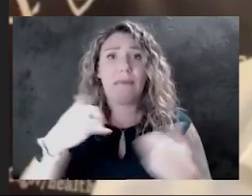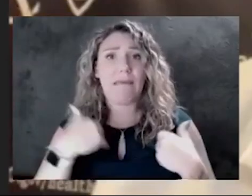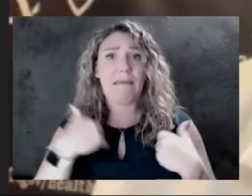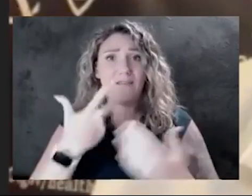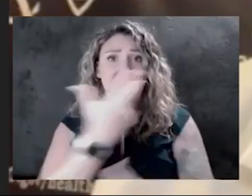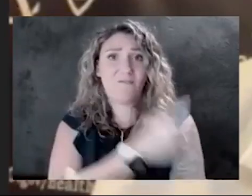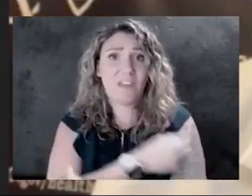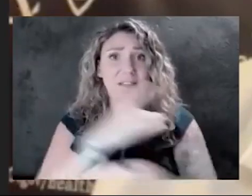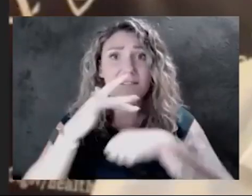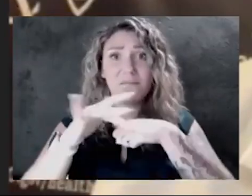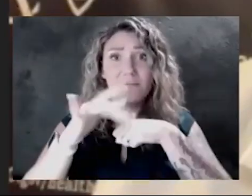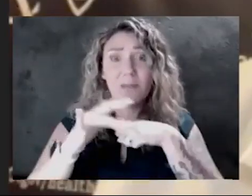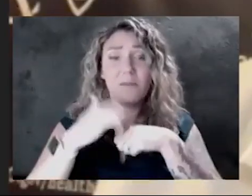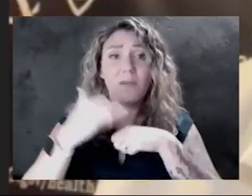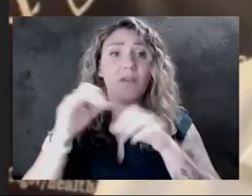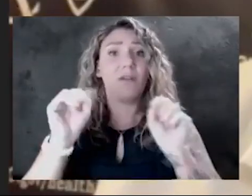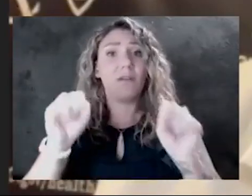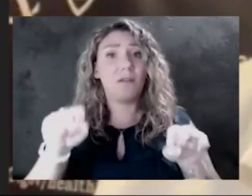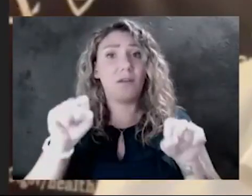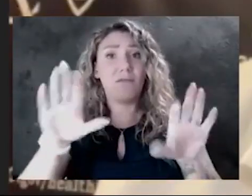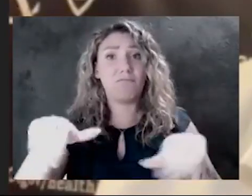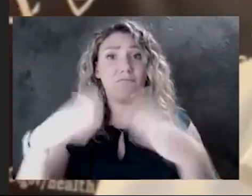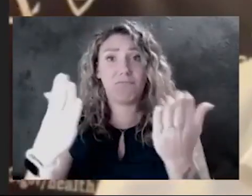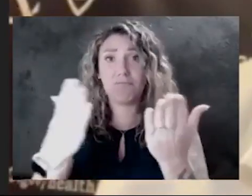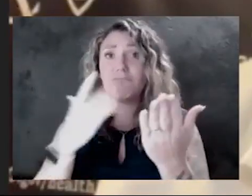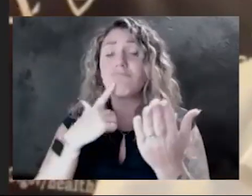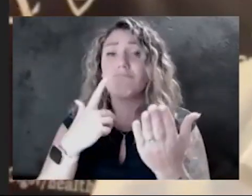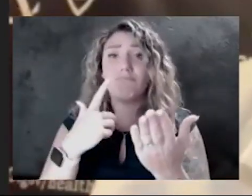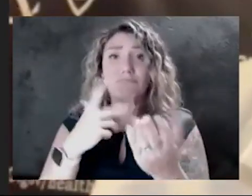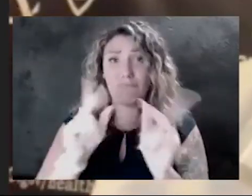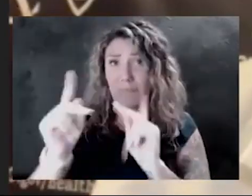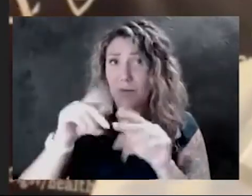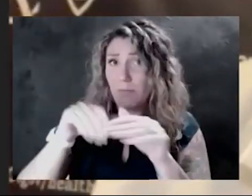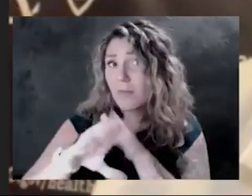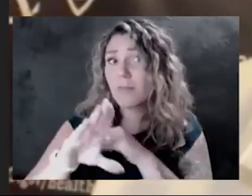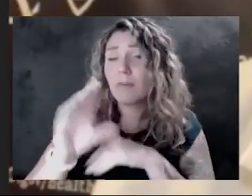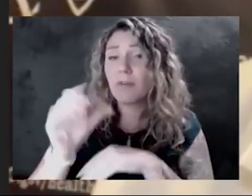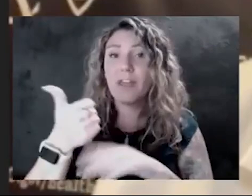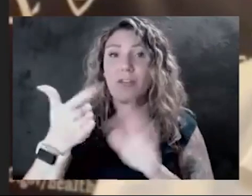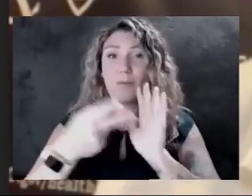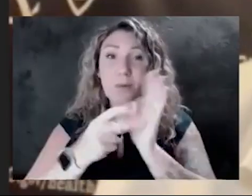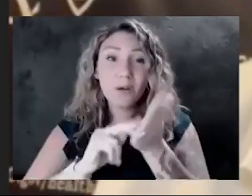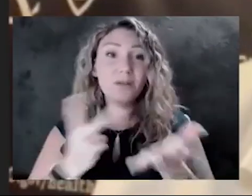there so that they can actually give it to when folks come in for other purposes.